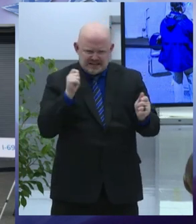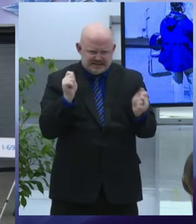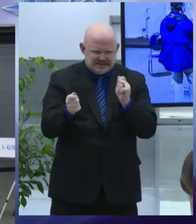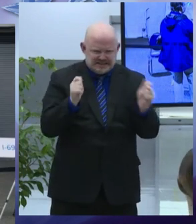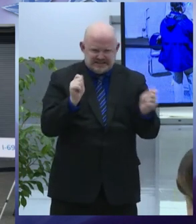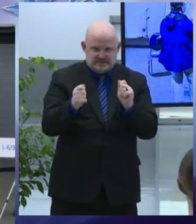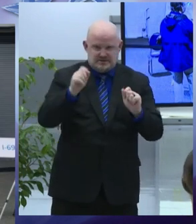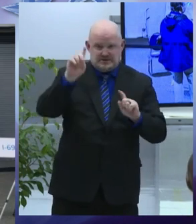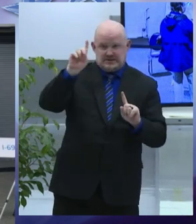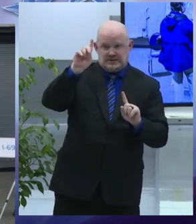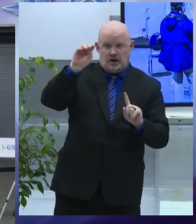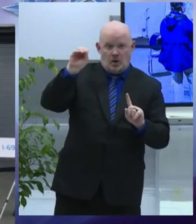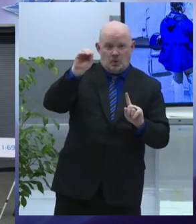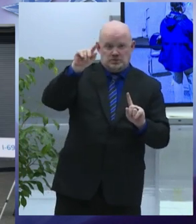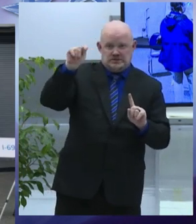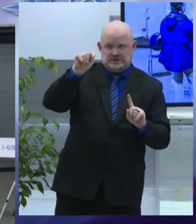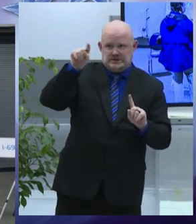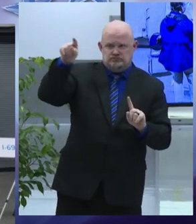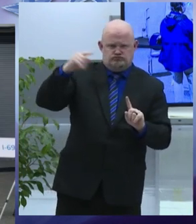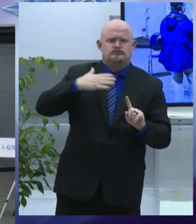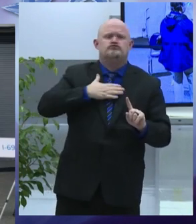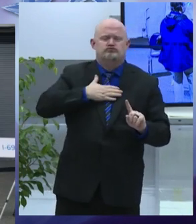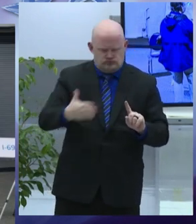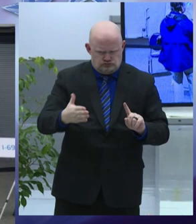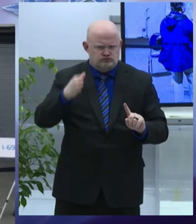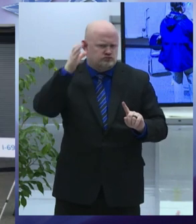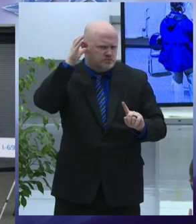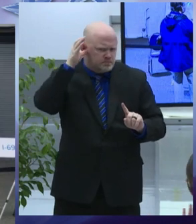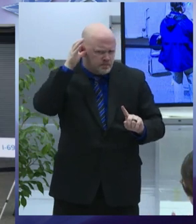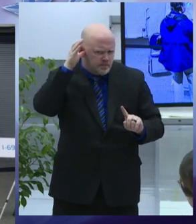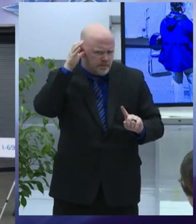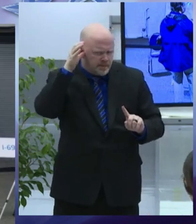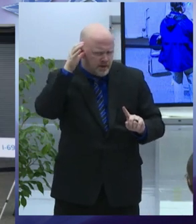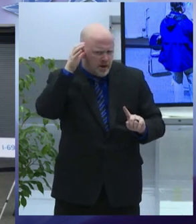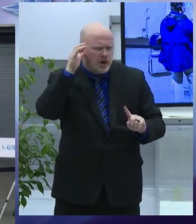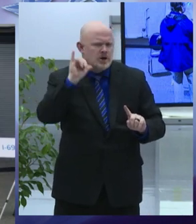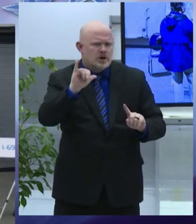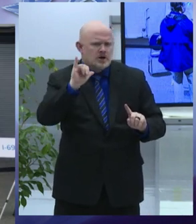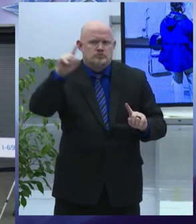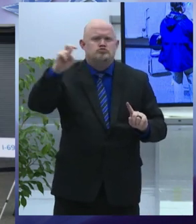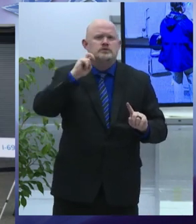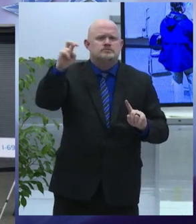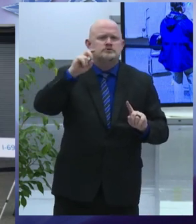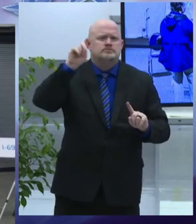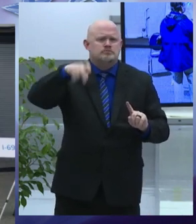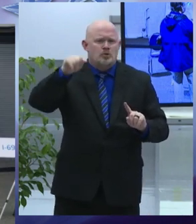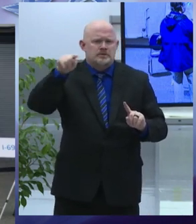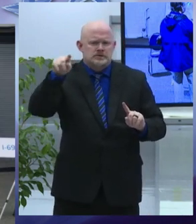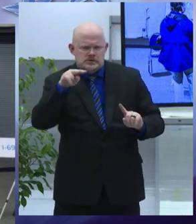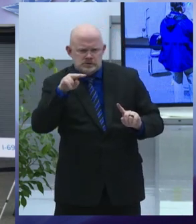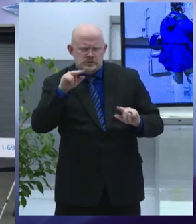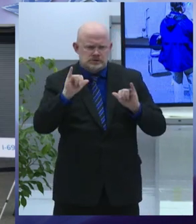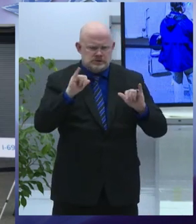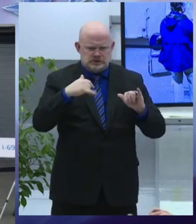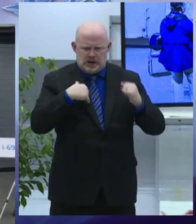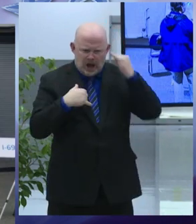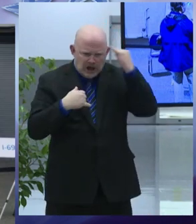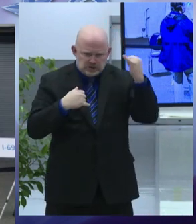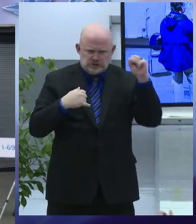possible to lessen potential negative impacts we can all work together to reach the full potential of the community grid